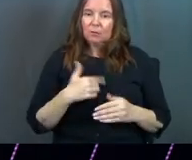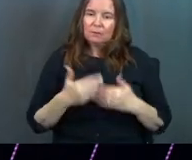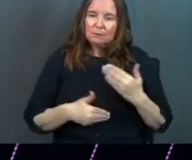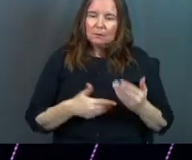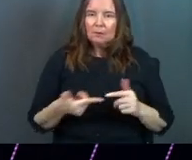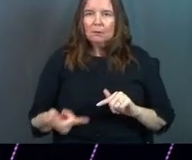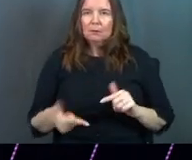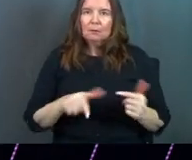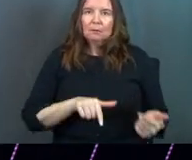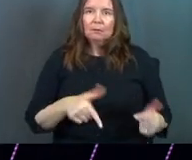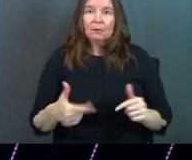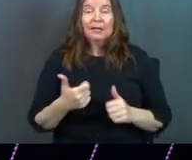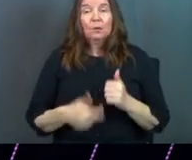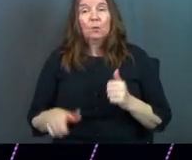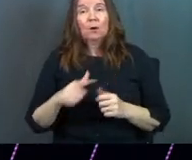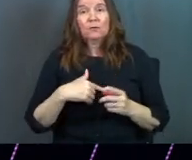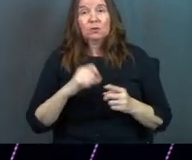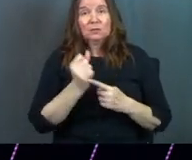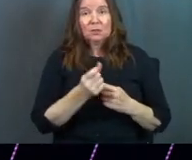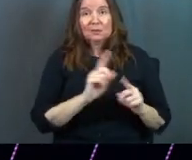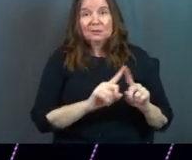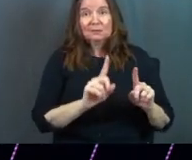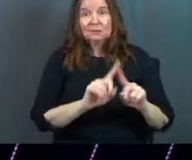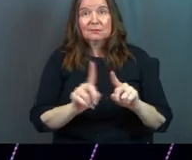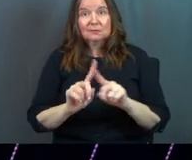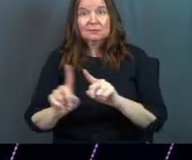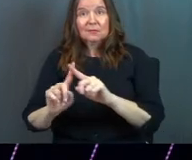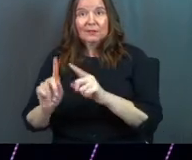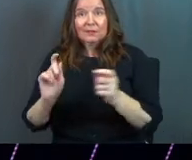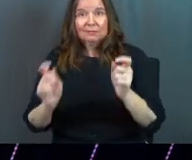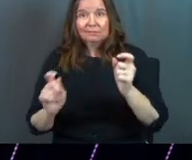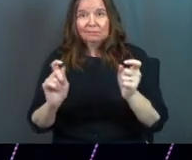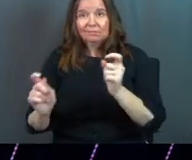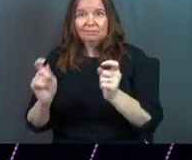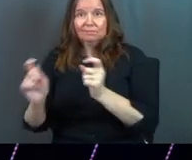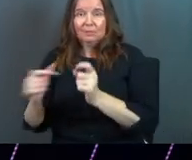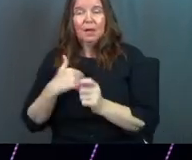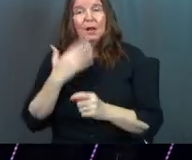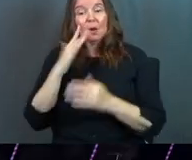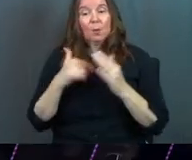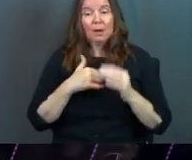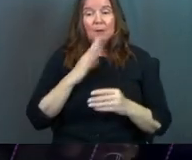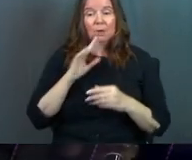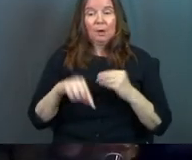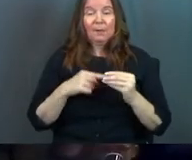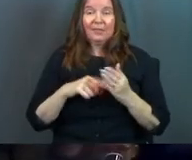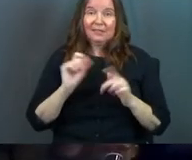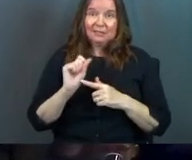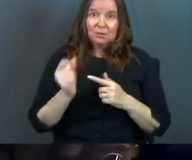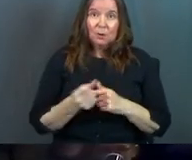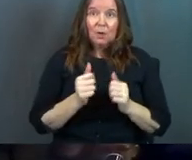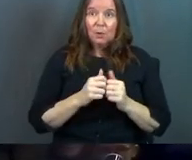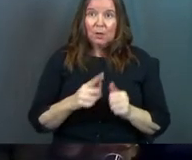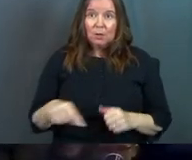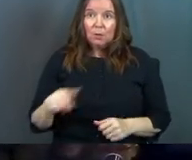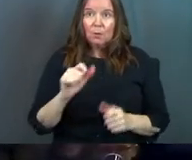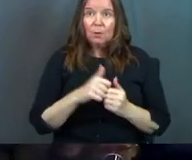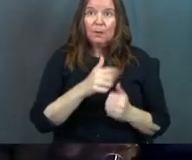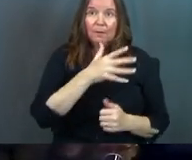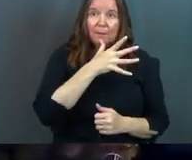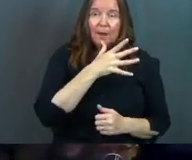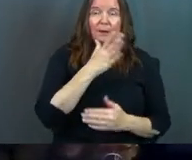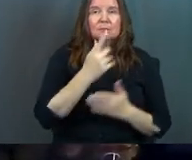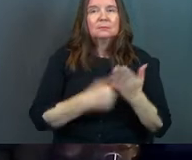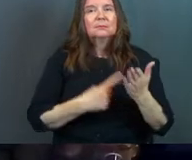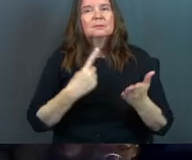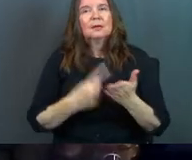that. And the truth is, every single one of your situations is a little bit different. And I know that when I'm talking about this situation with you and with mom,